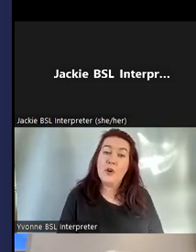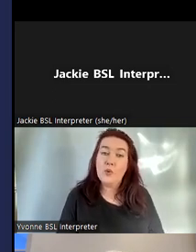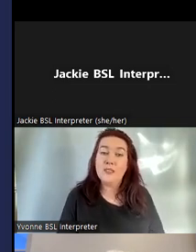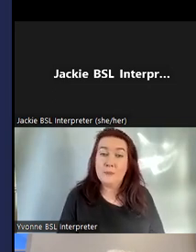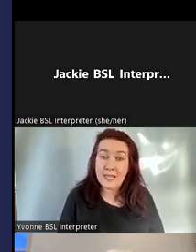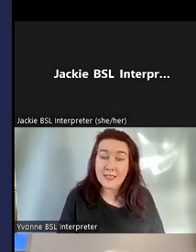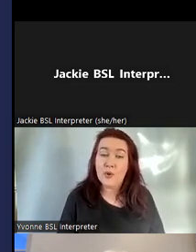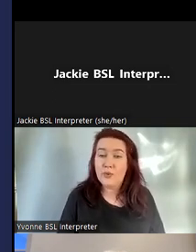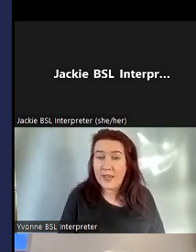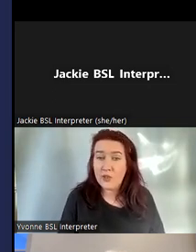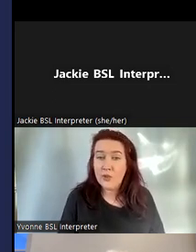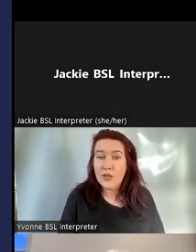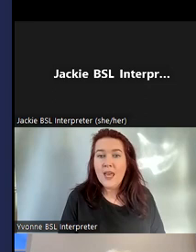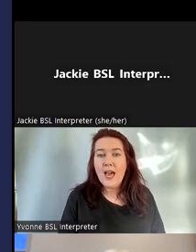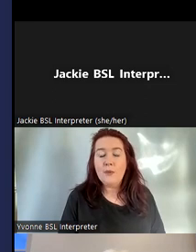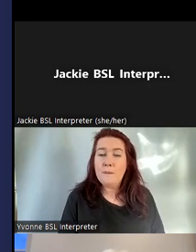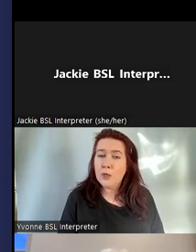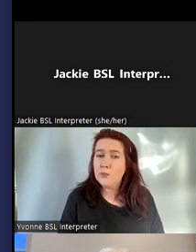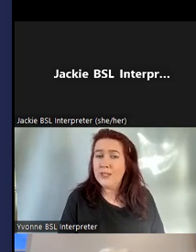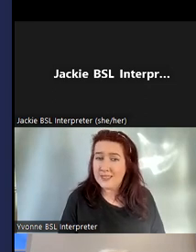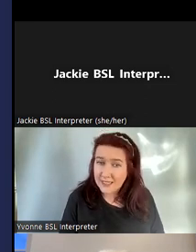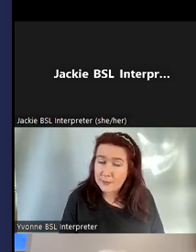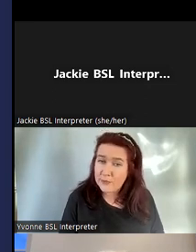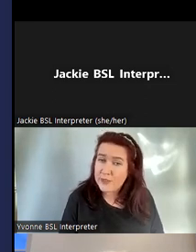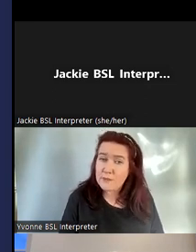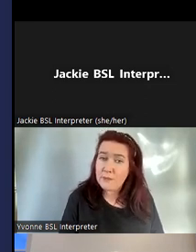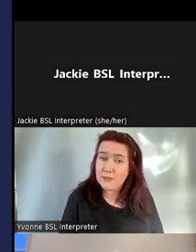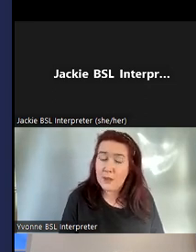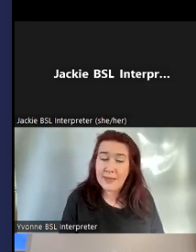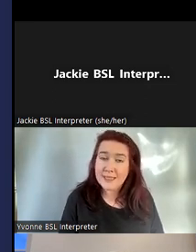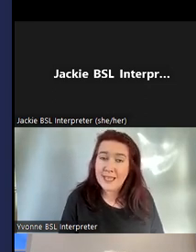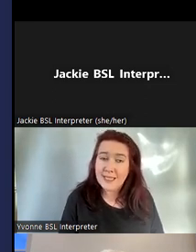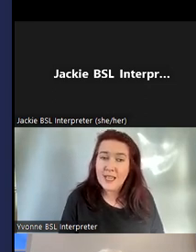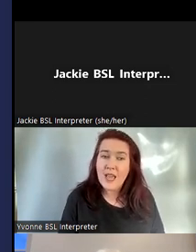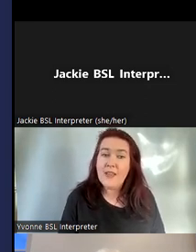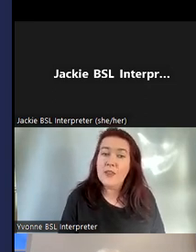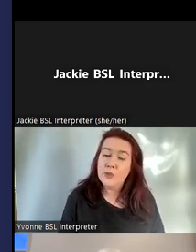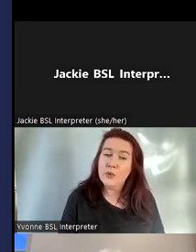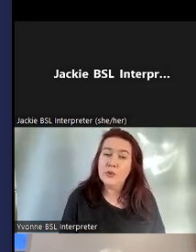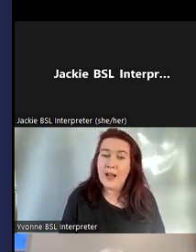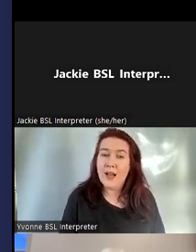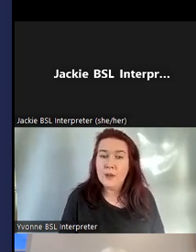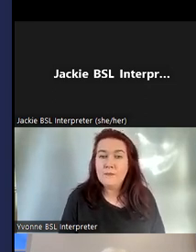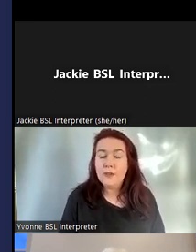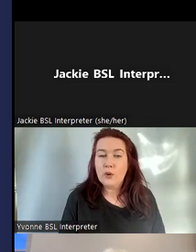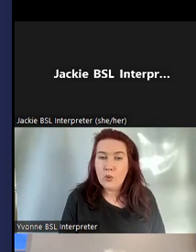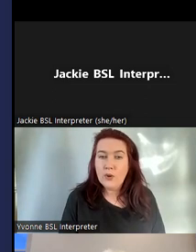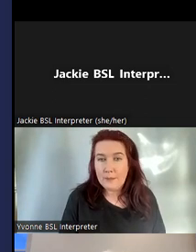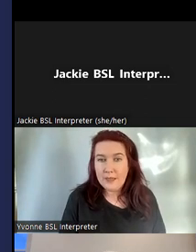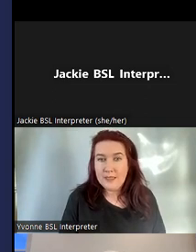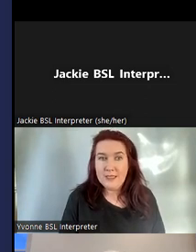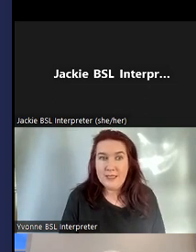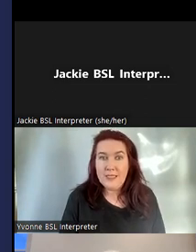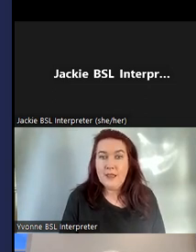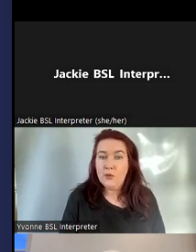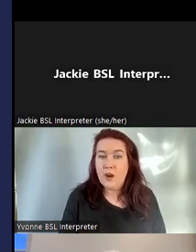we have our own space and our own venue it would be much more accessible for people to come and access and they would also have their own